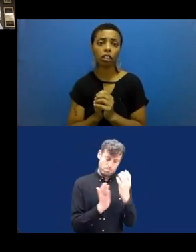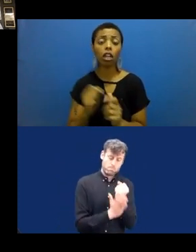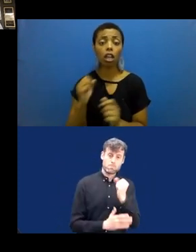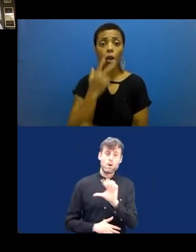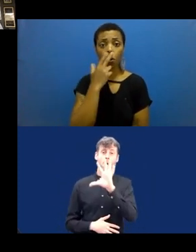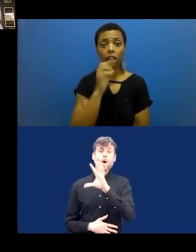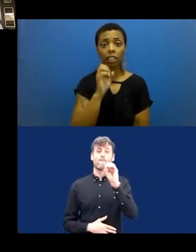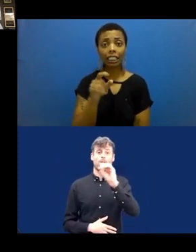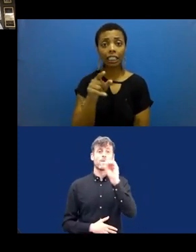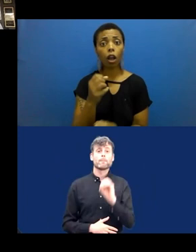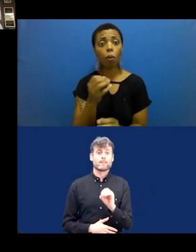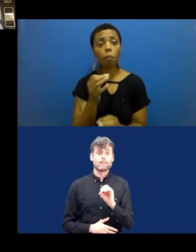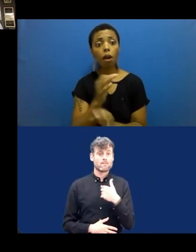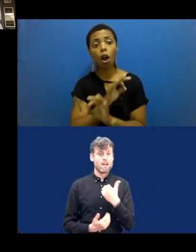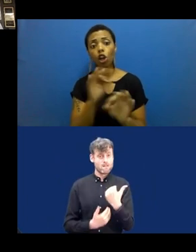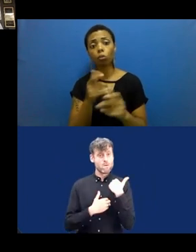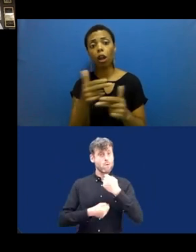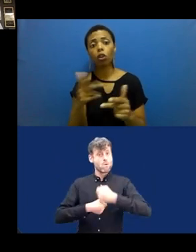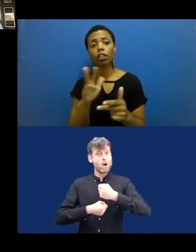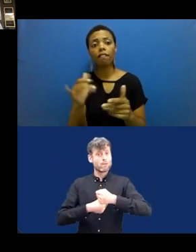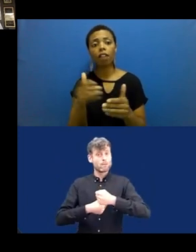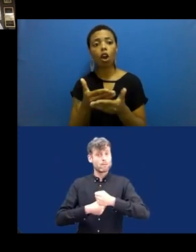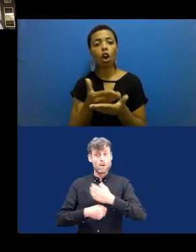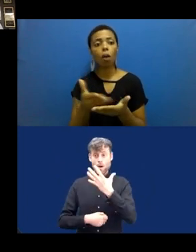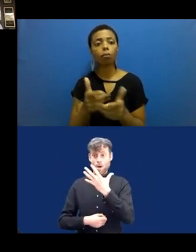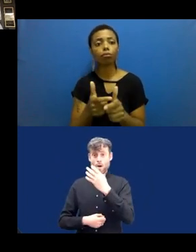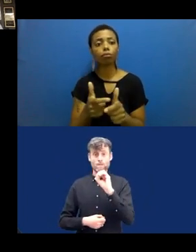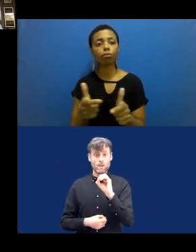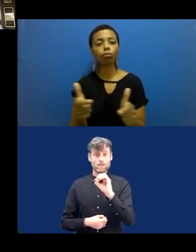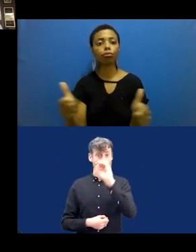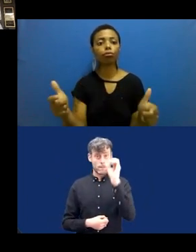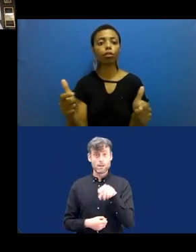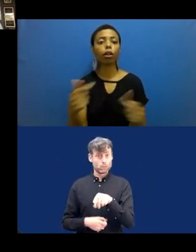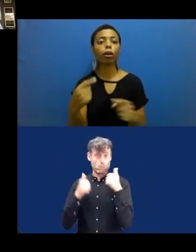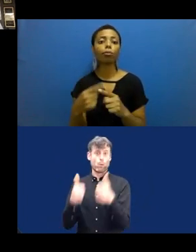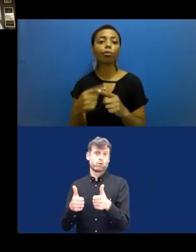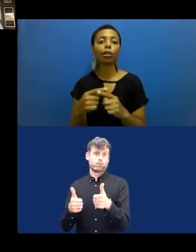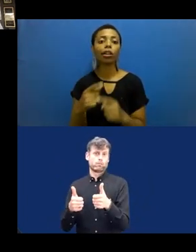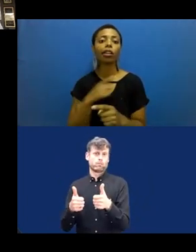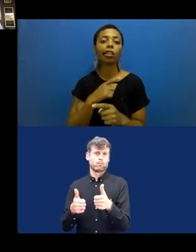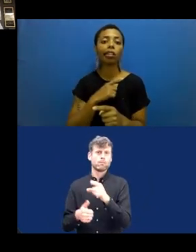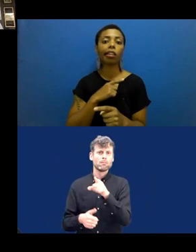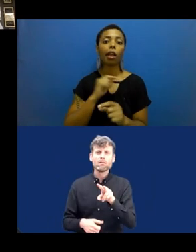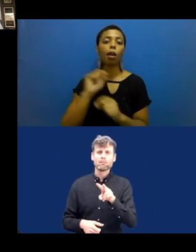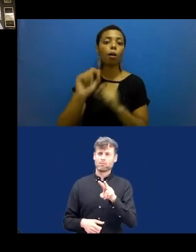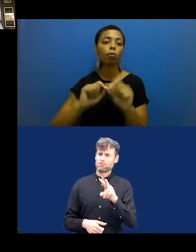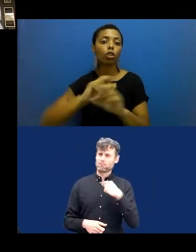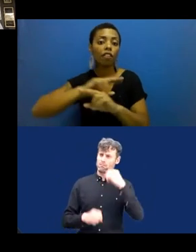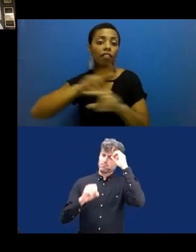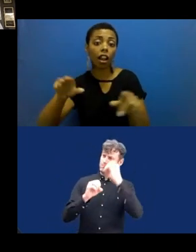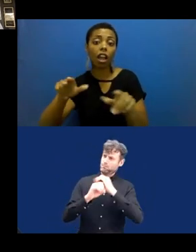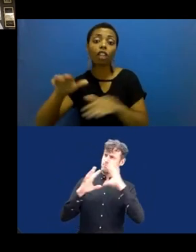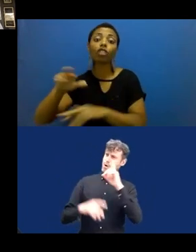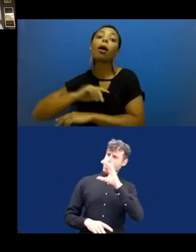good outcome. Someone can ask, why not all? Well, reasons are always different, and that's probably